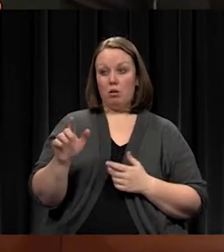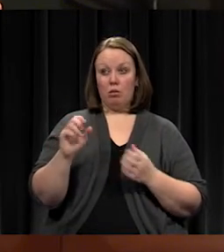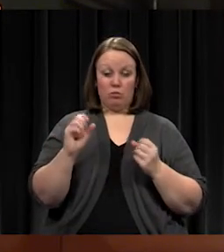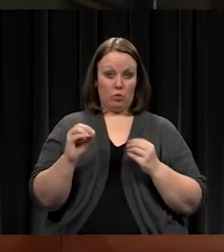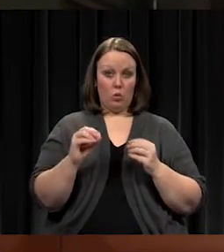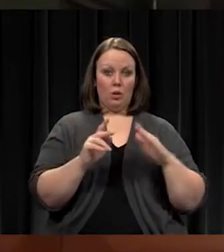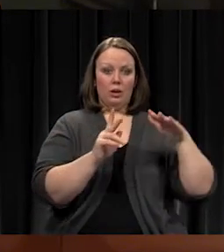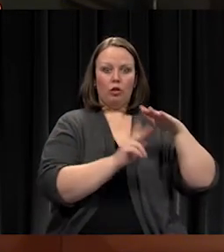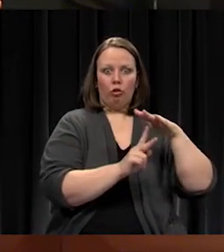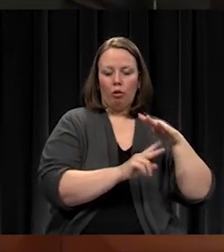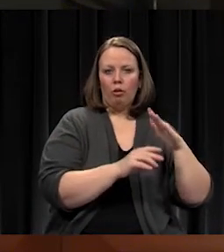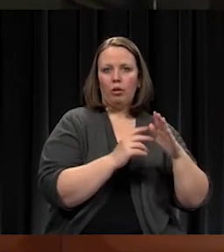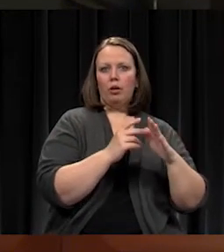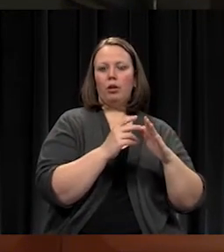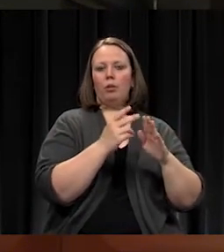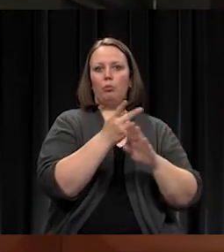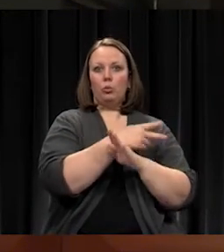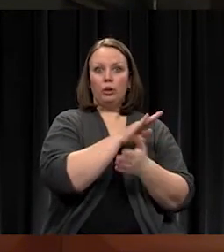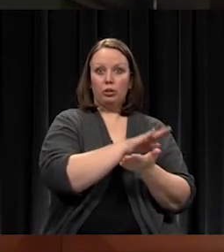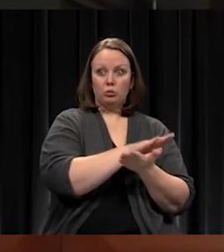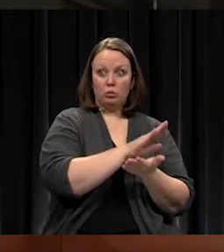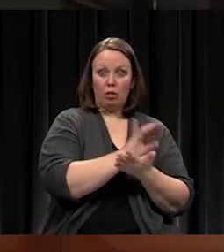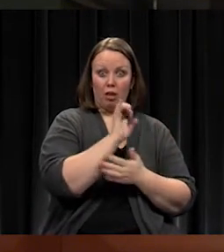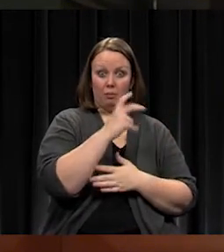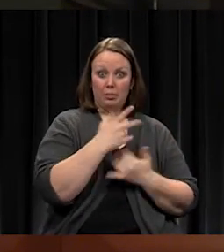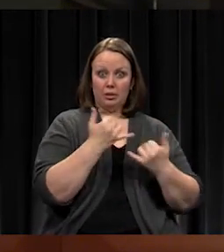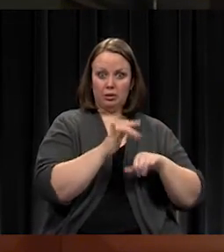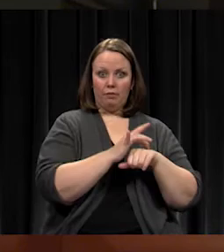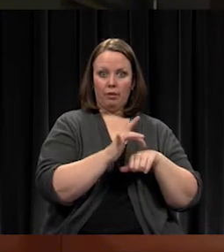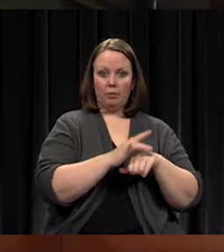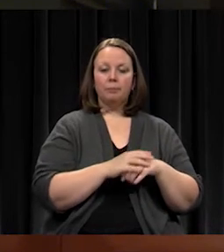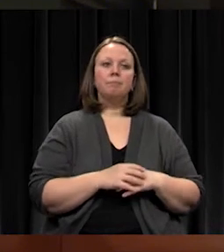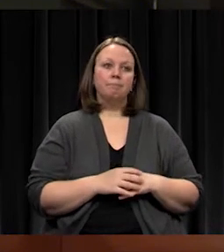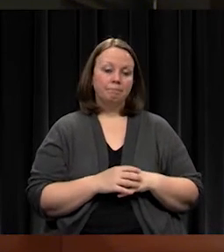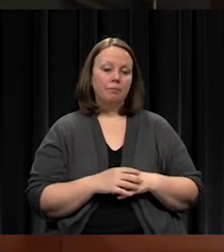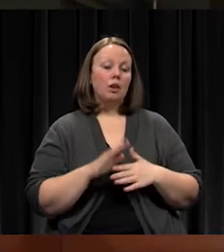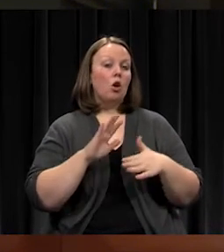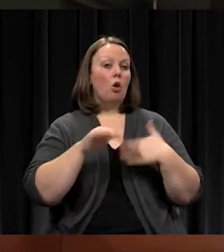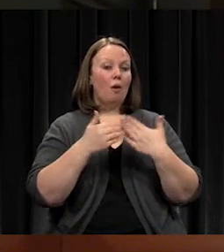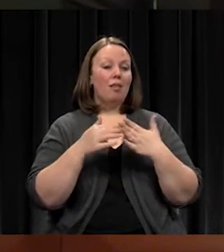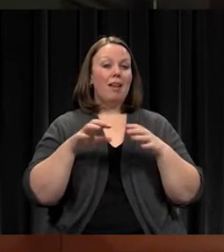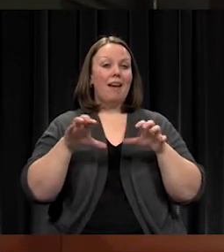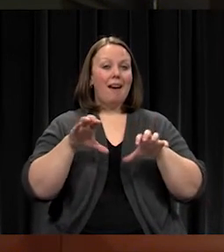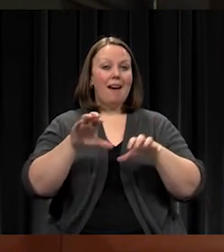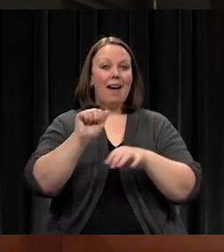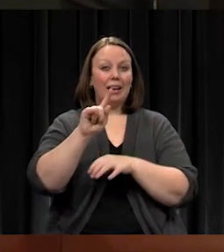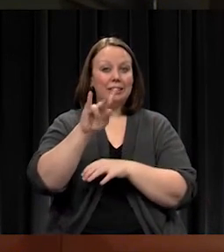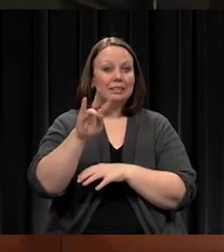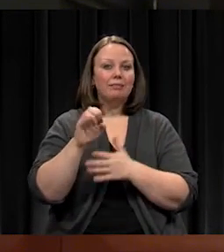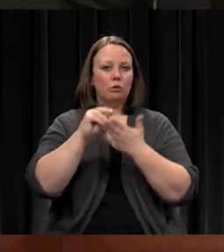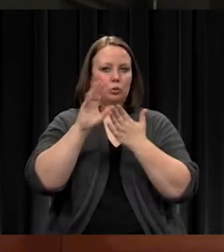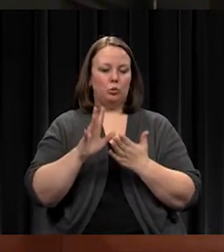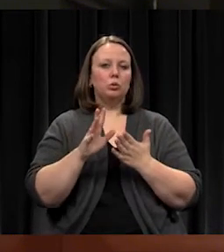IEP still be available? If they're still an active student, those records all come over. Yeah, absolutely. Thank you.